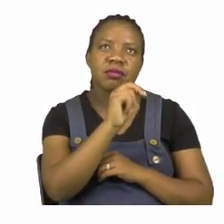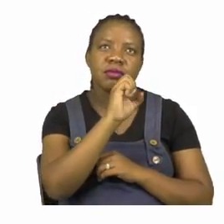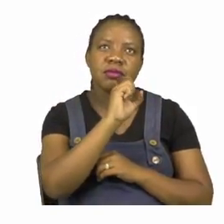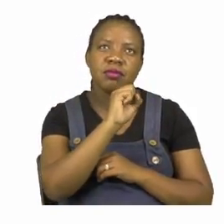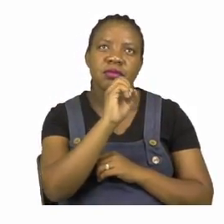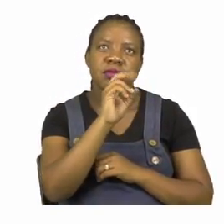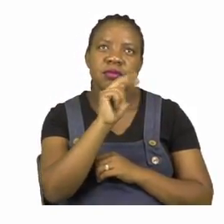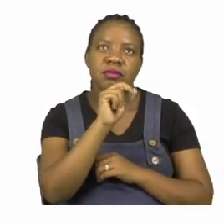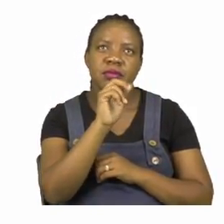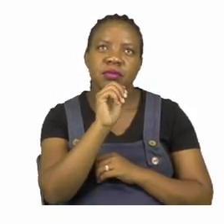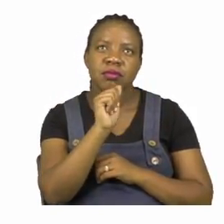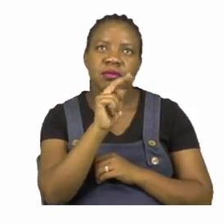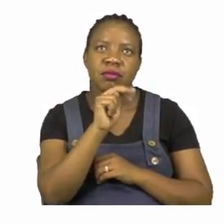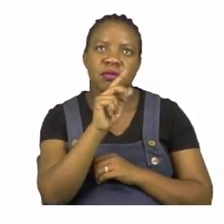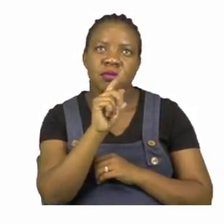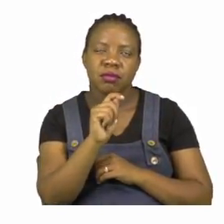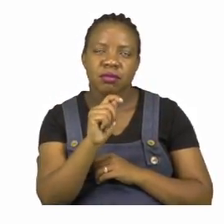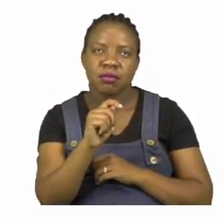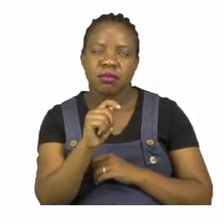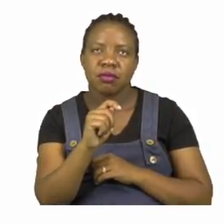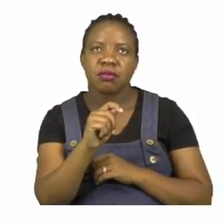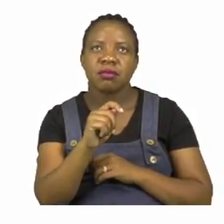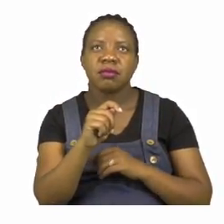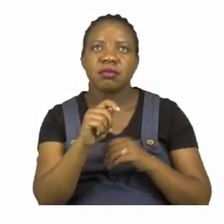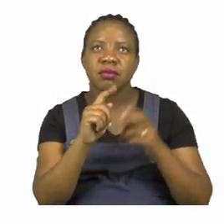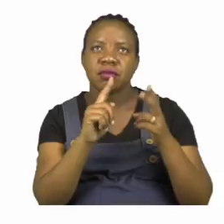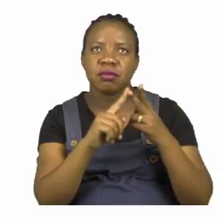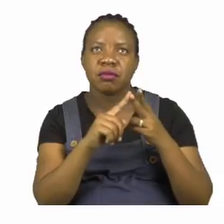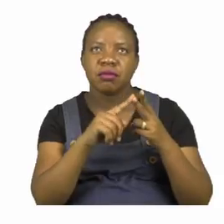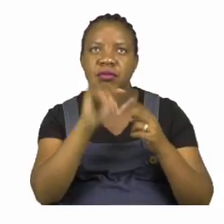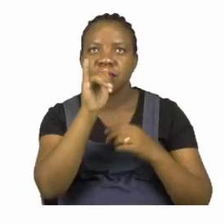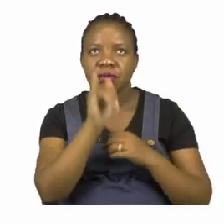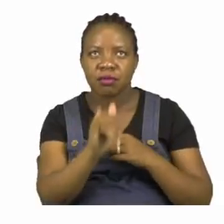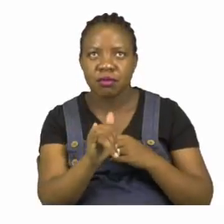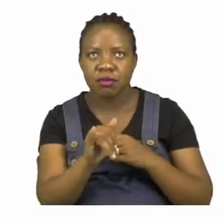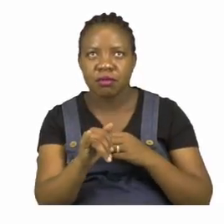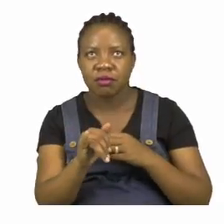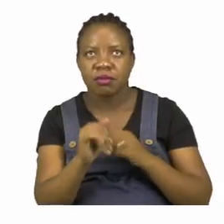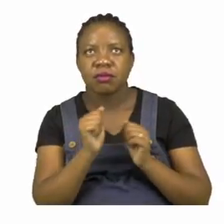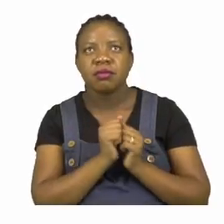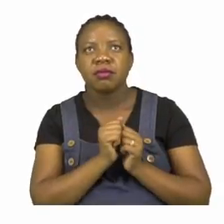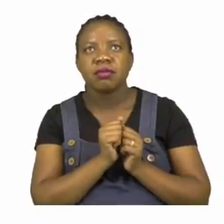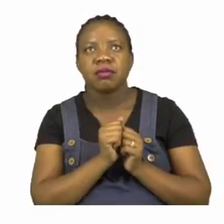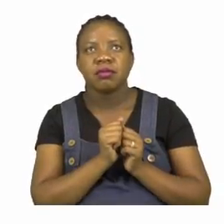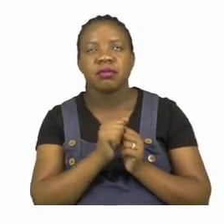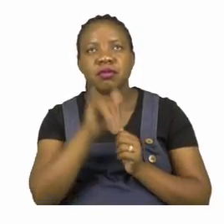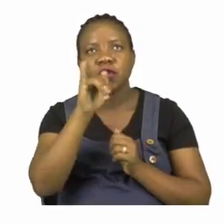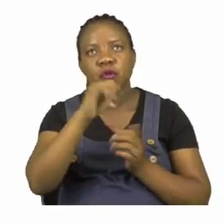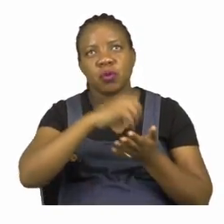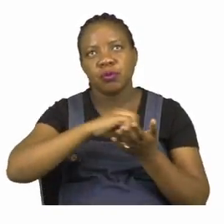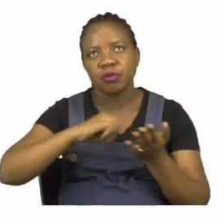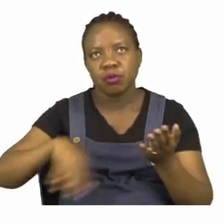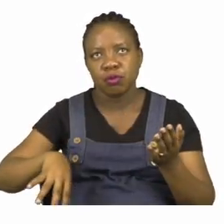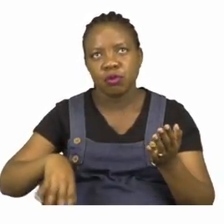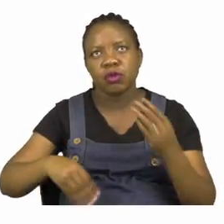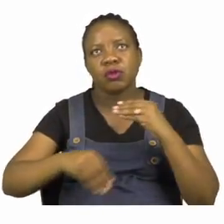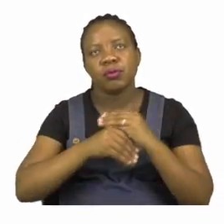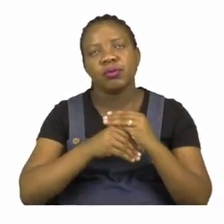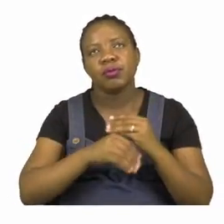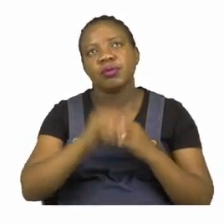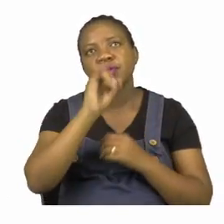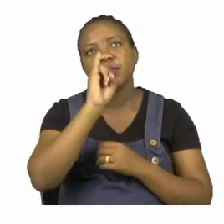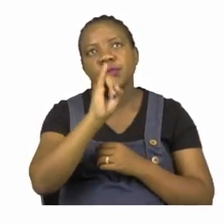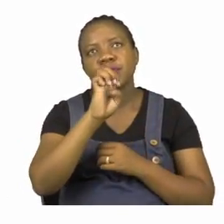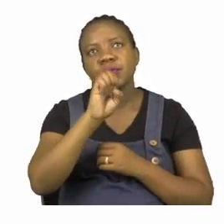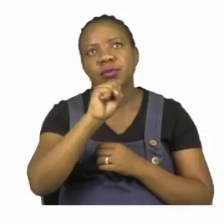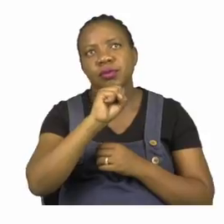sound the Y stays where it is and all we do is add an S like toys